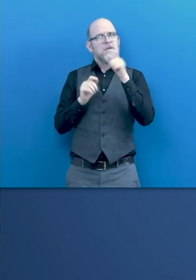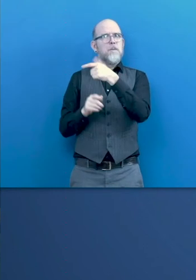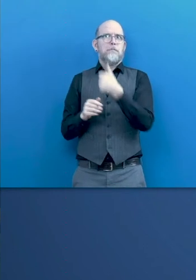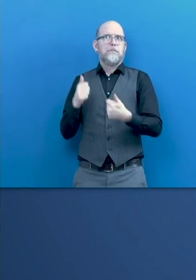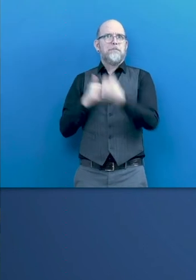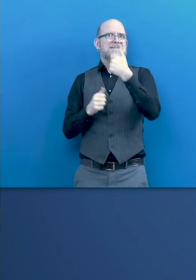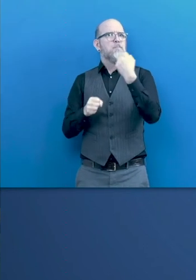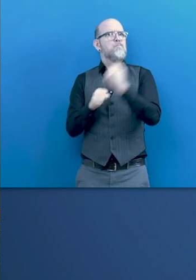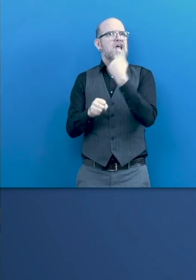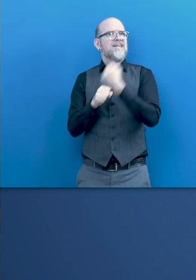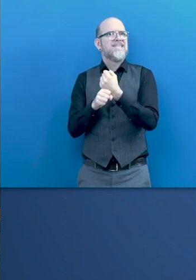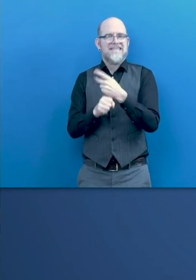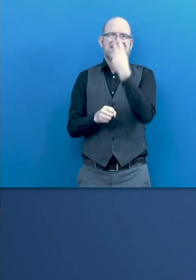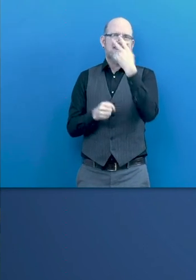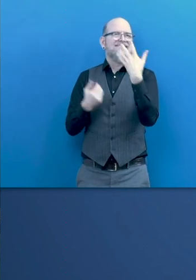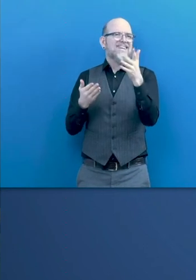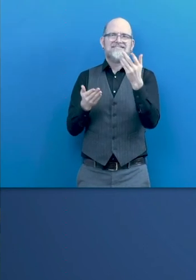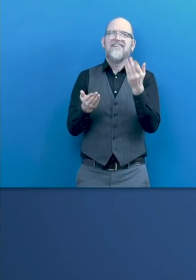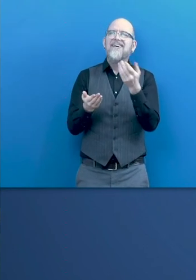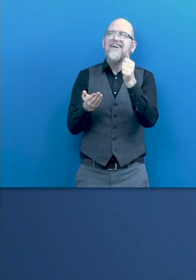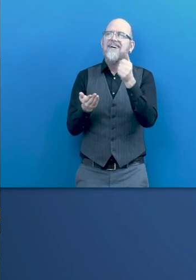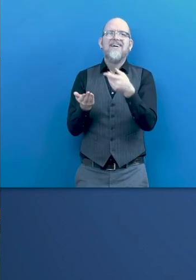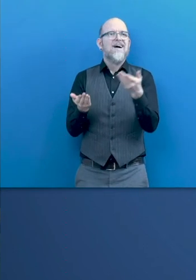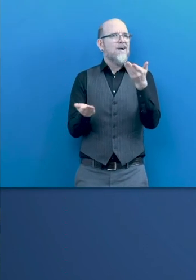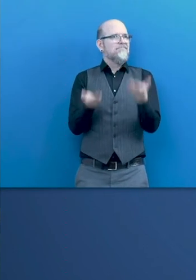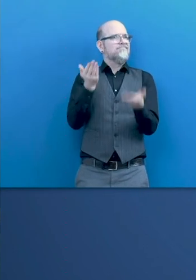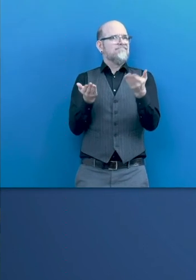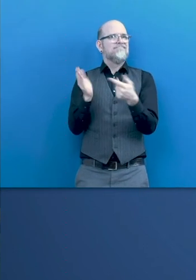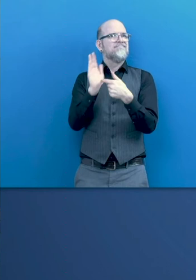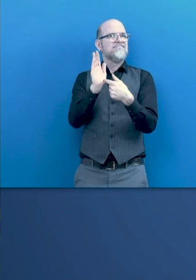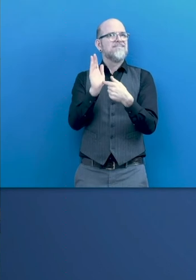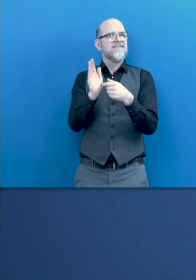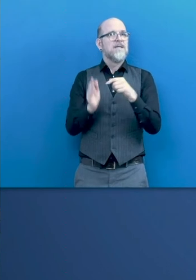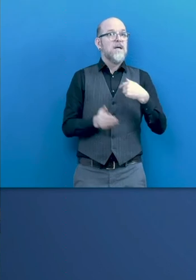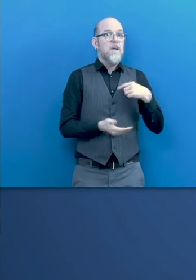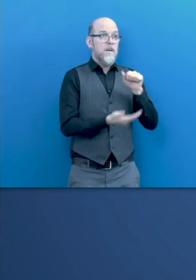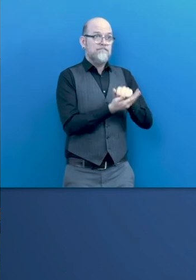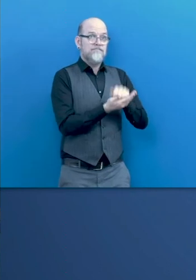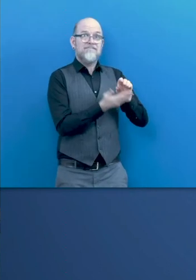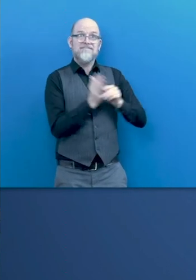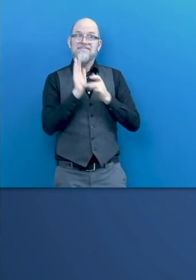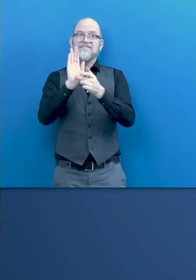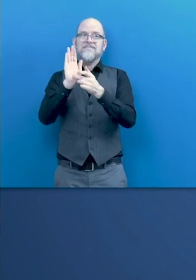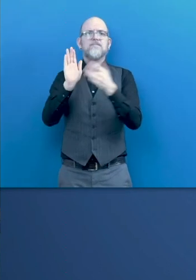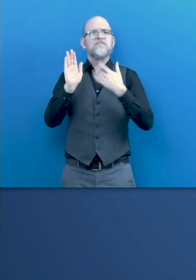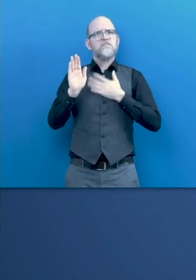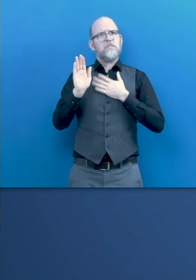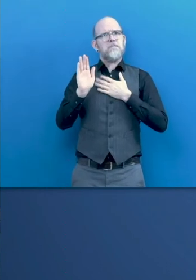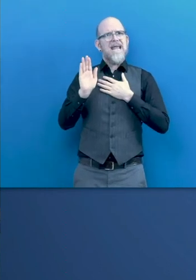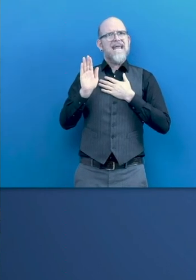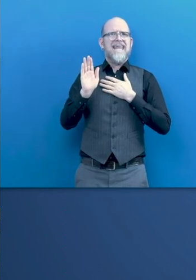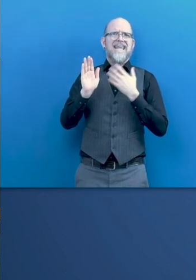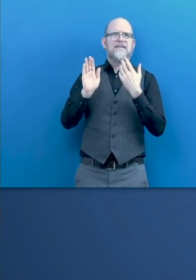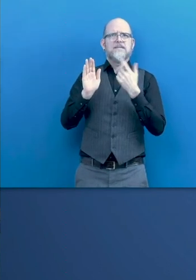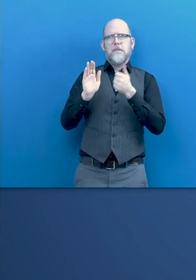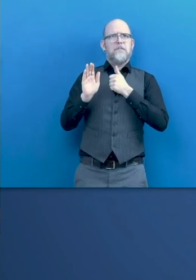huge difference. I think, for me, having presented this paper to my private sector members, some of the key messaging